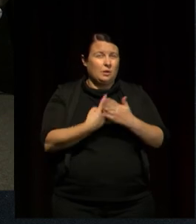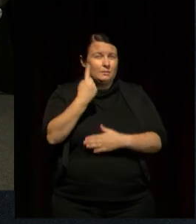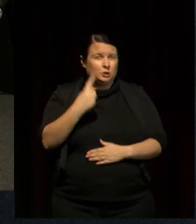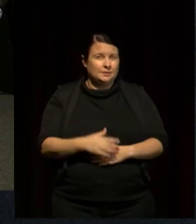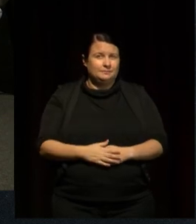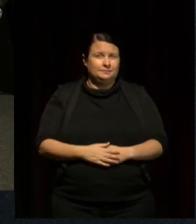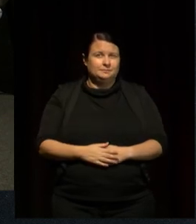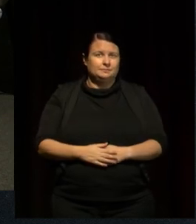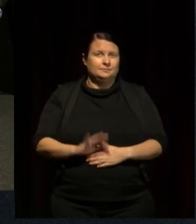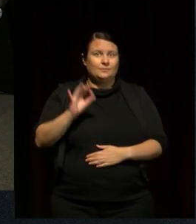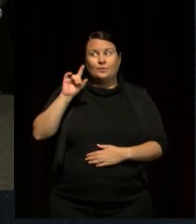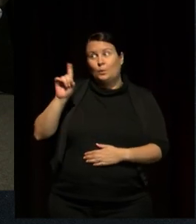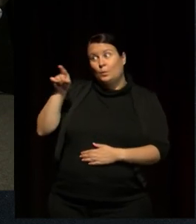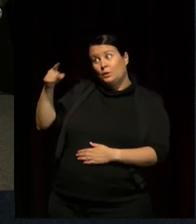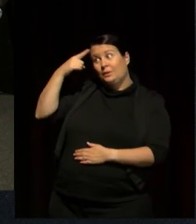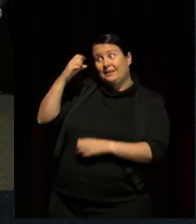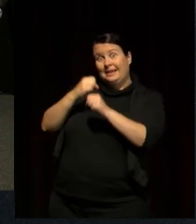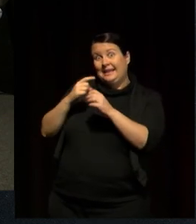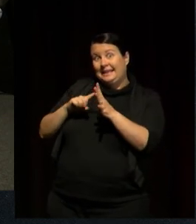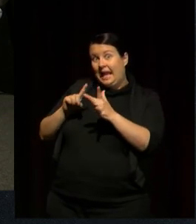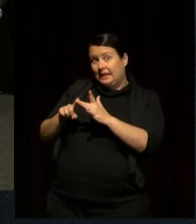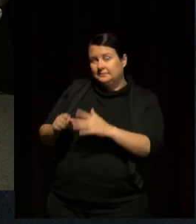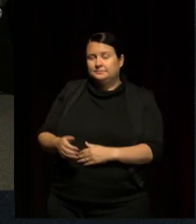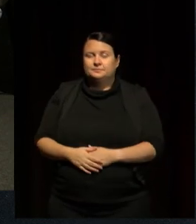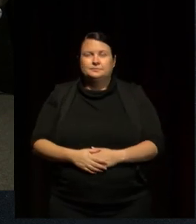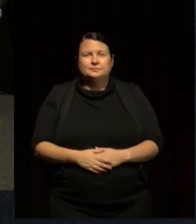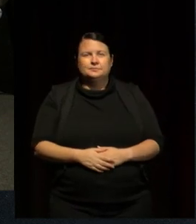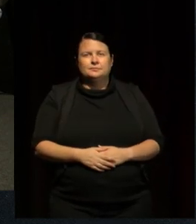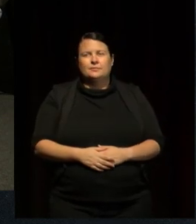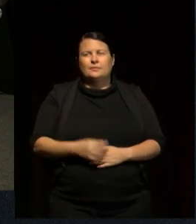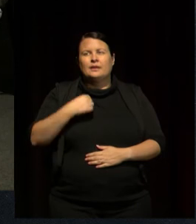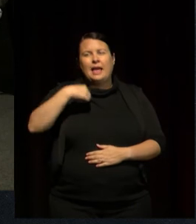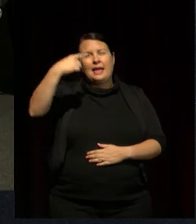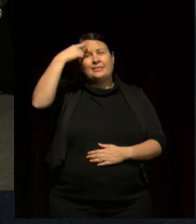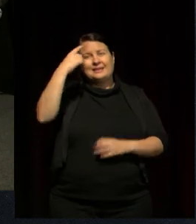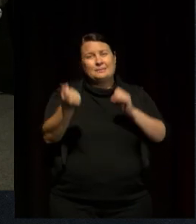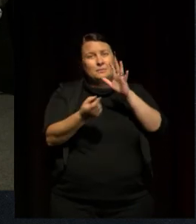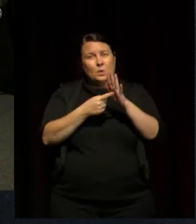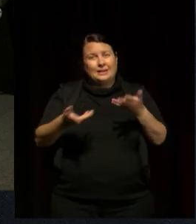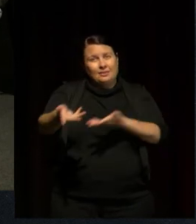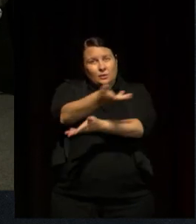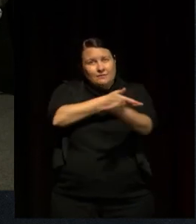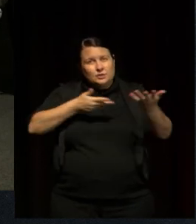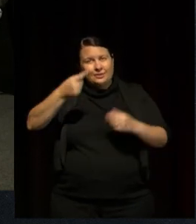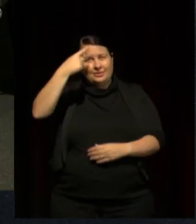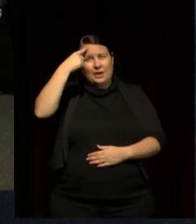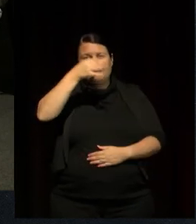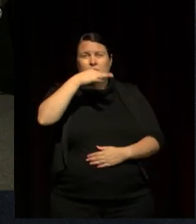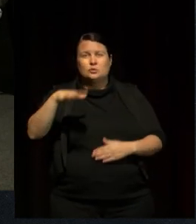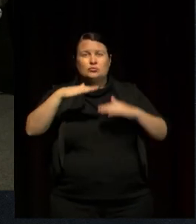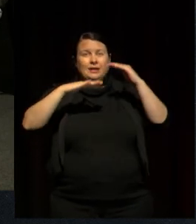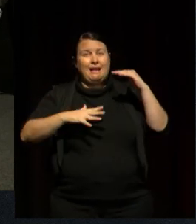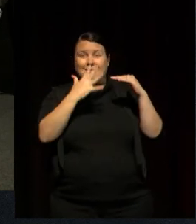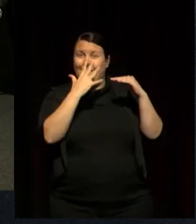What do you think, Gaye? I think it's really important in this conversation to also think about the children who are under five.